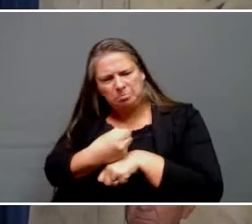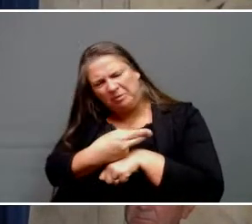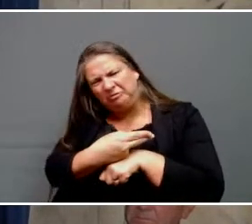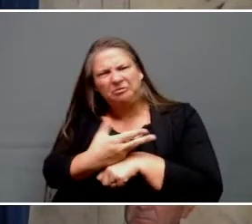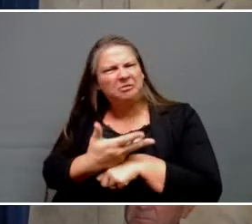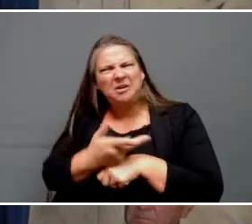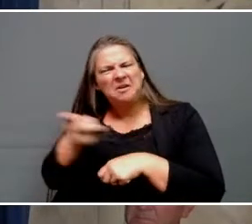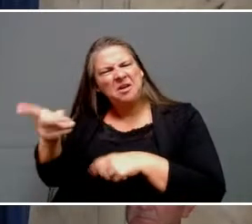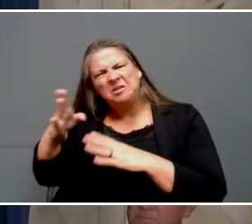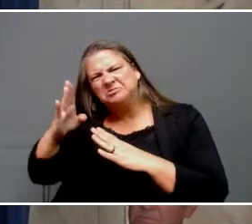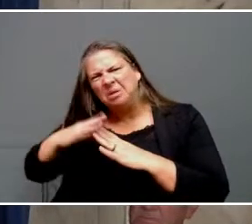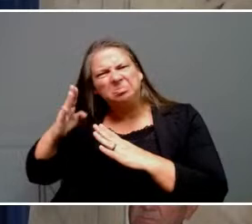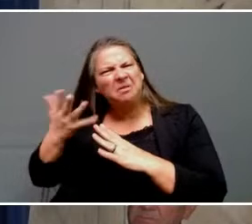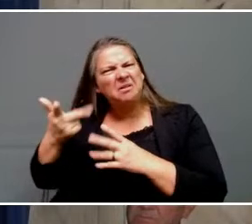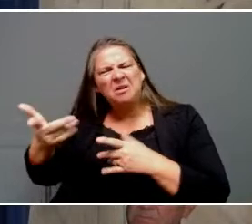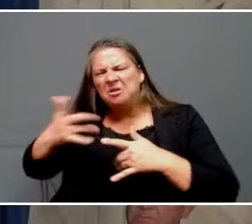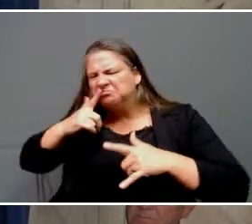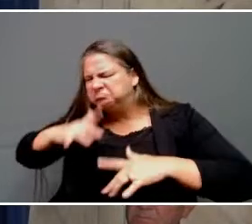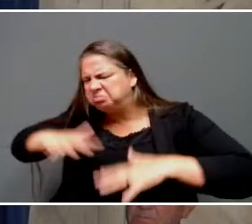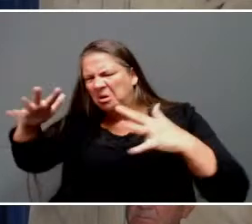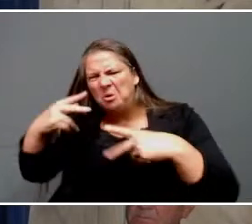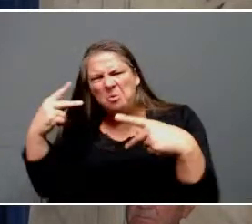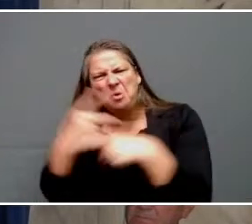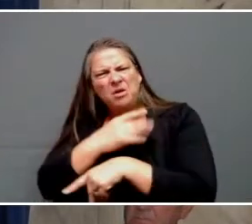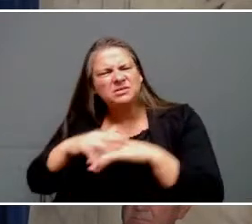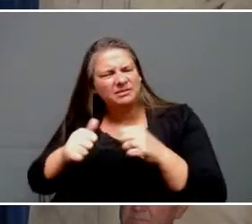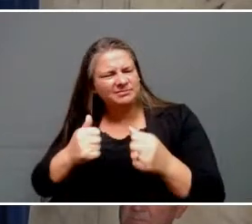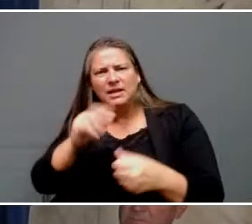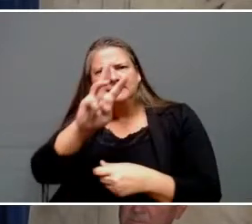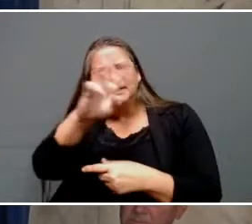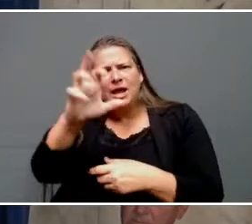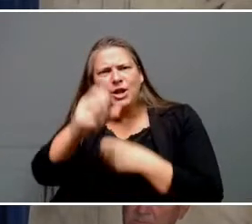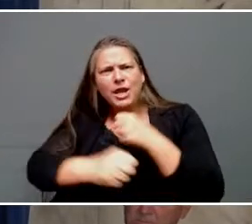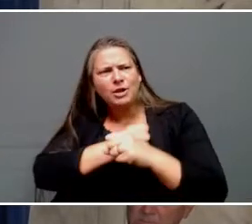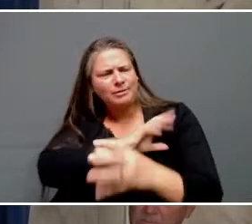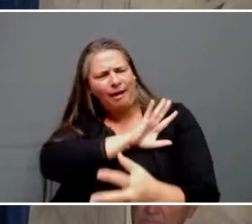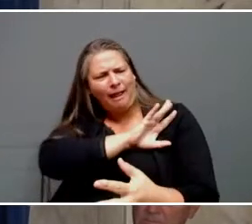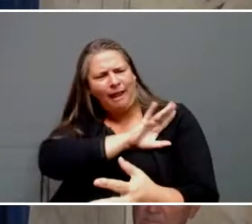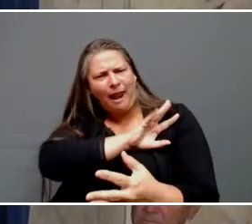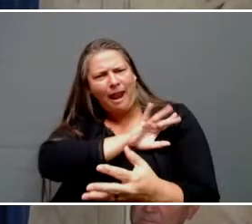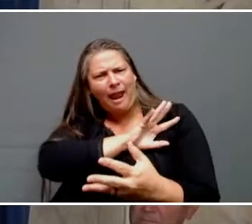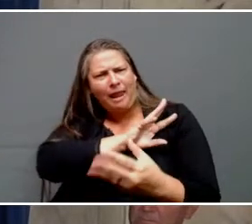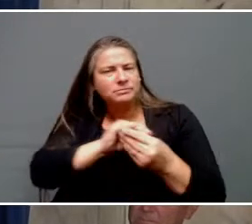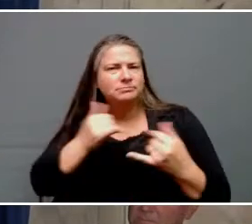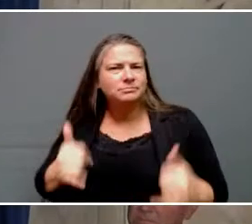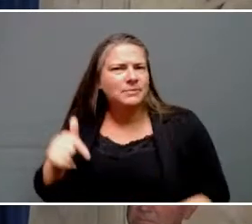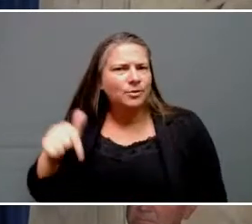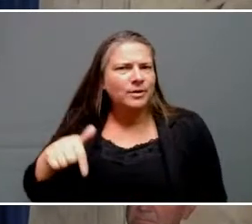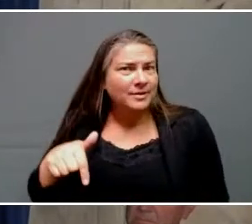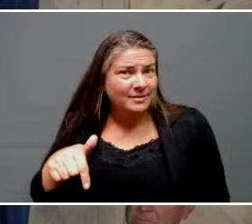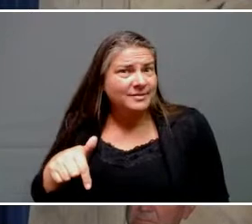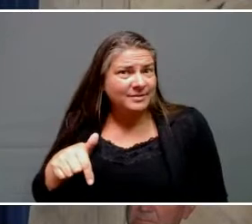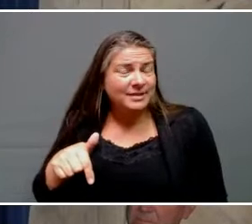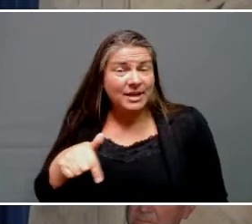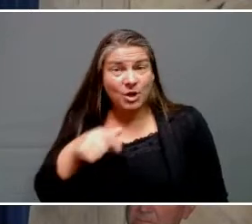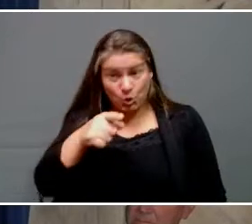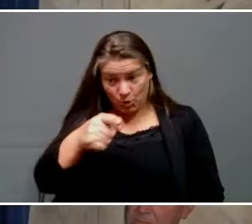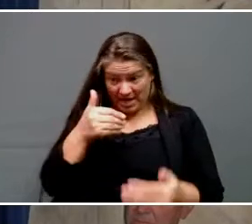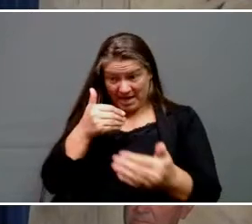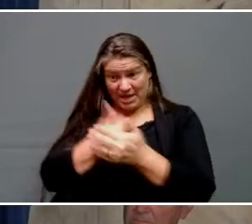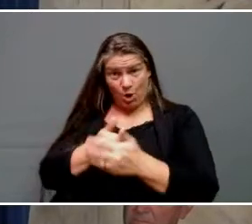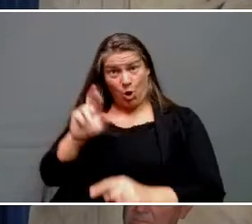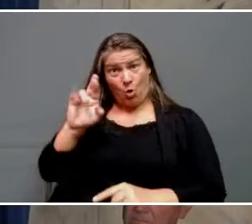That is the part that I don't think people understand. You didn't just have to be by the river to get damaged. You saw whole